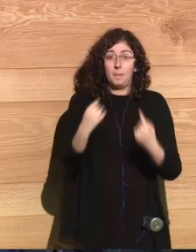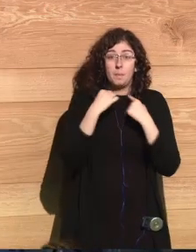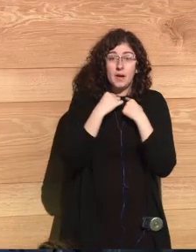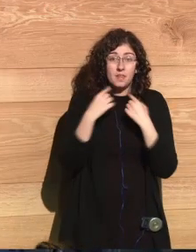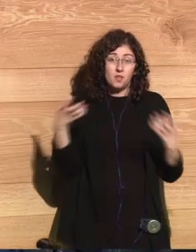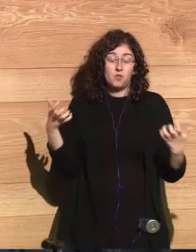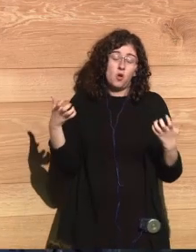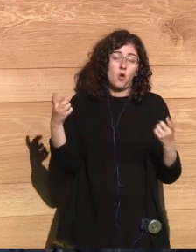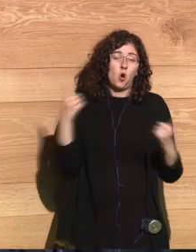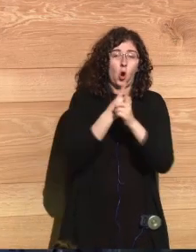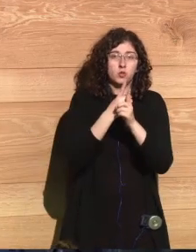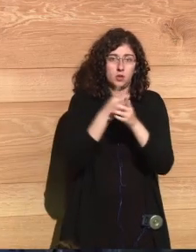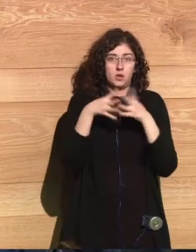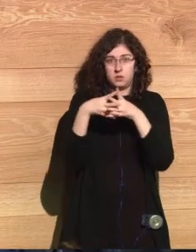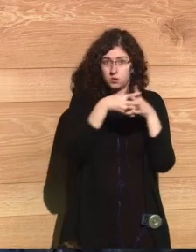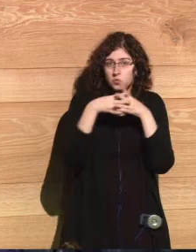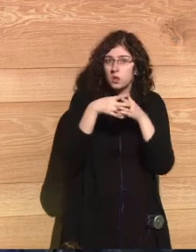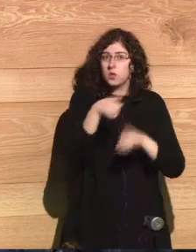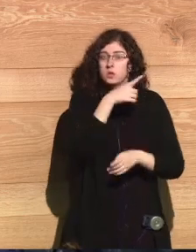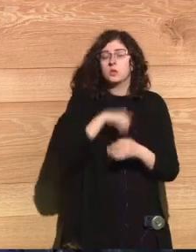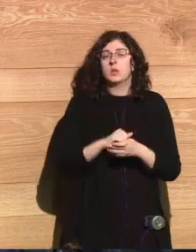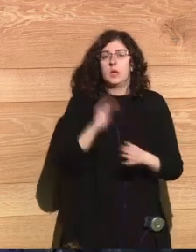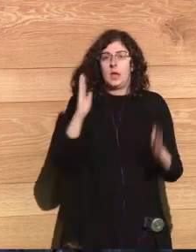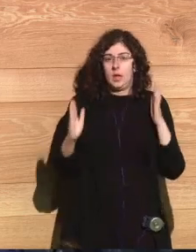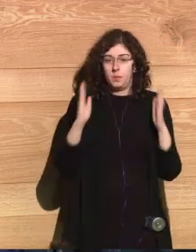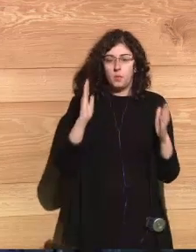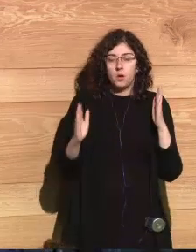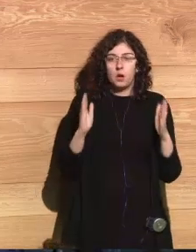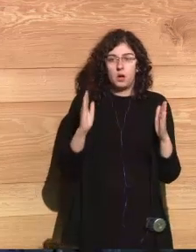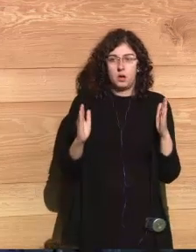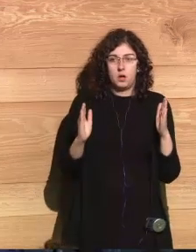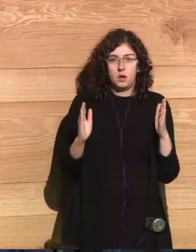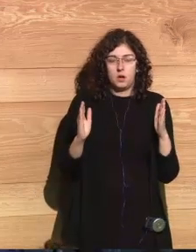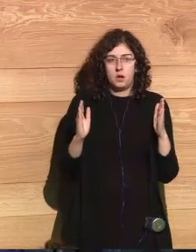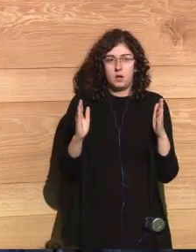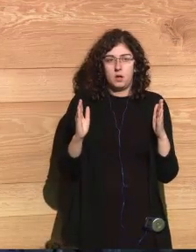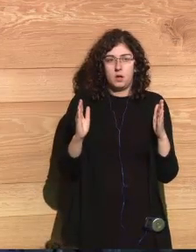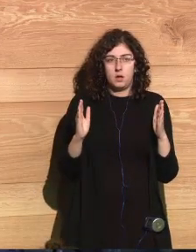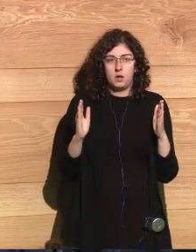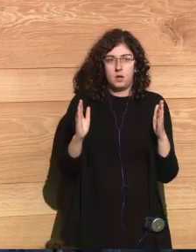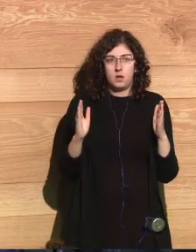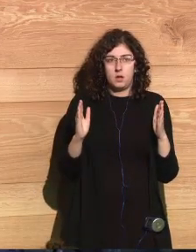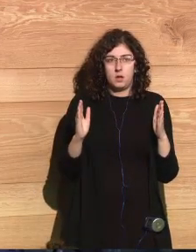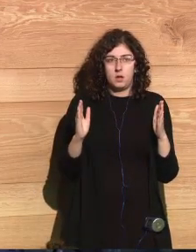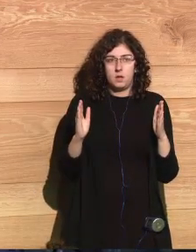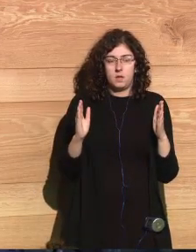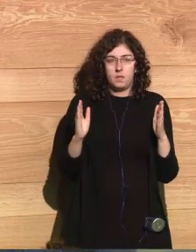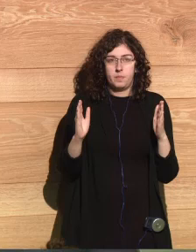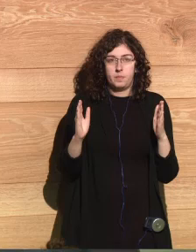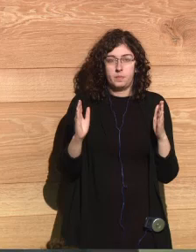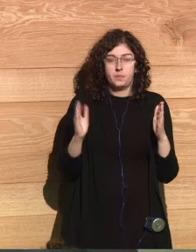those days, we hardly stayed in the classroom and had the academic subjects.